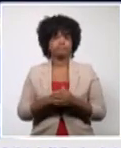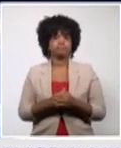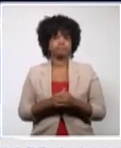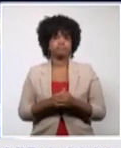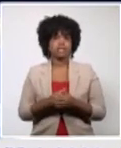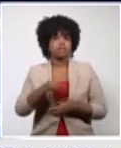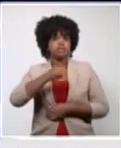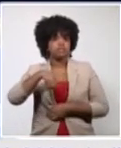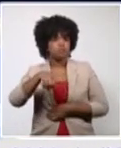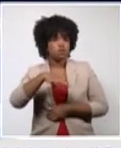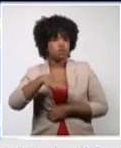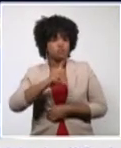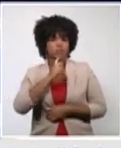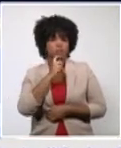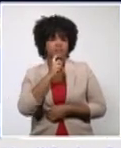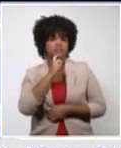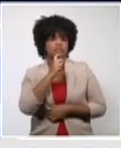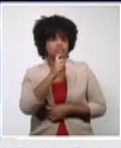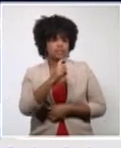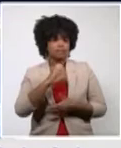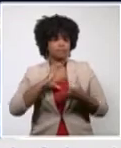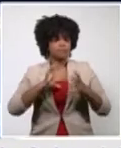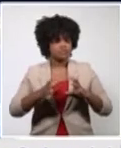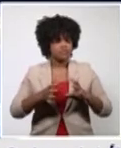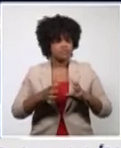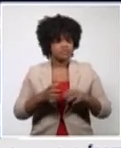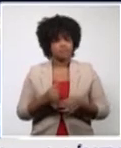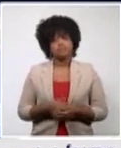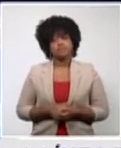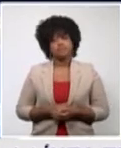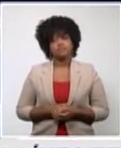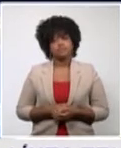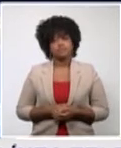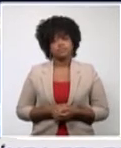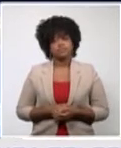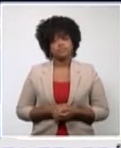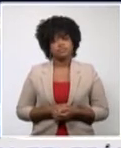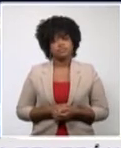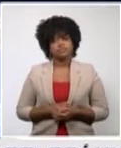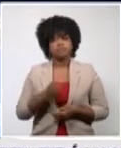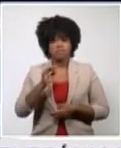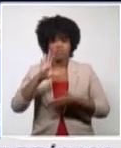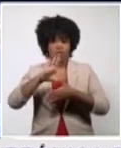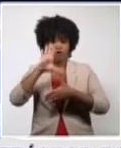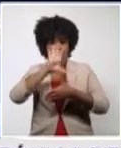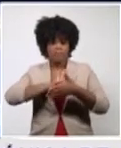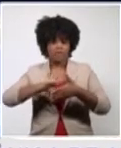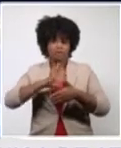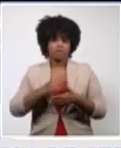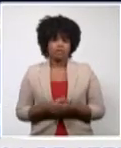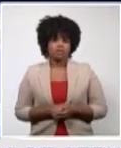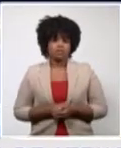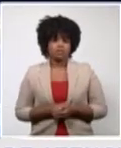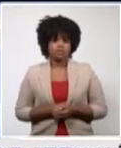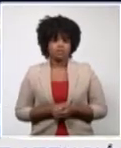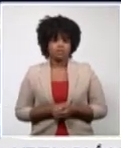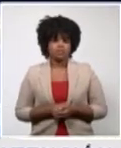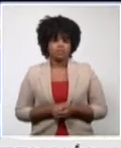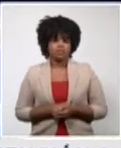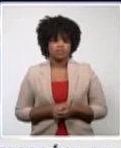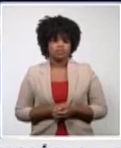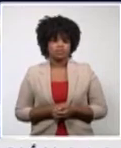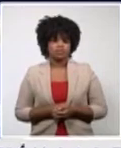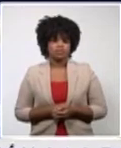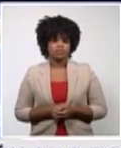and it is the complex situation that exists on this continent, and that according to the